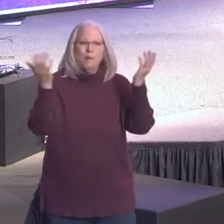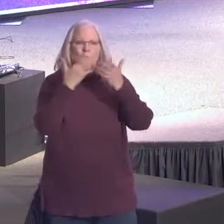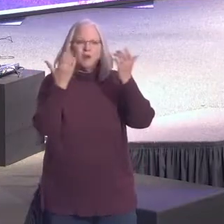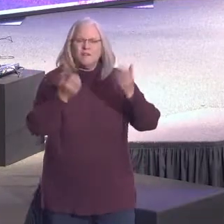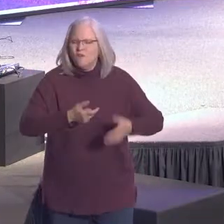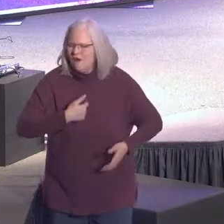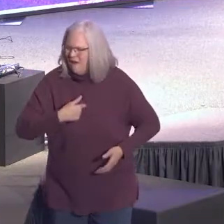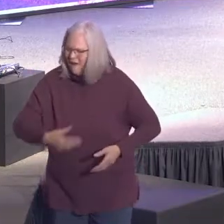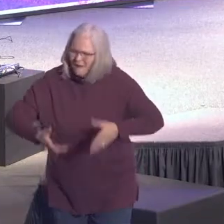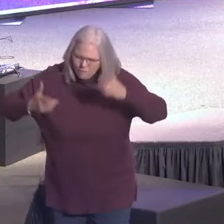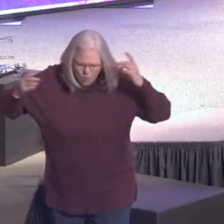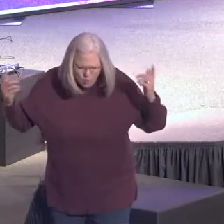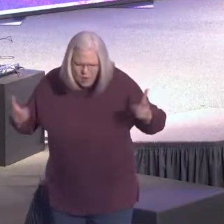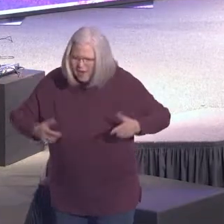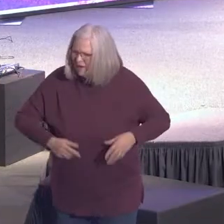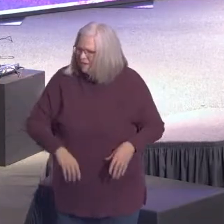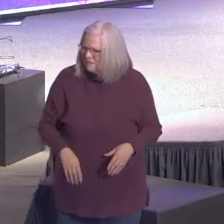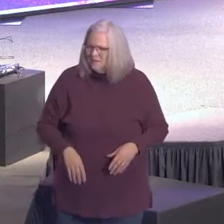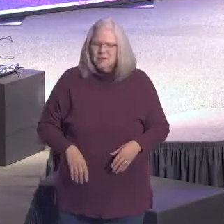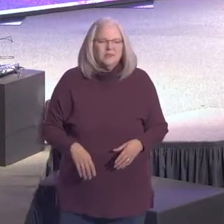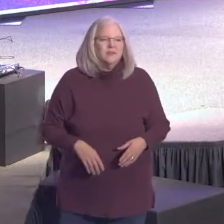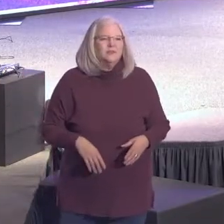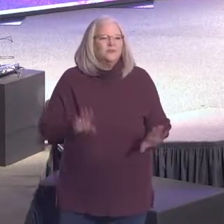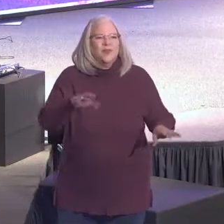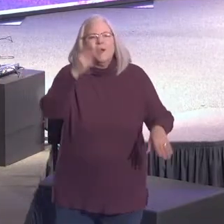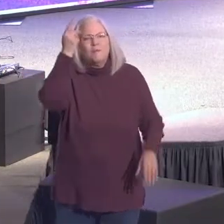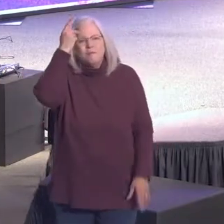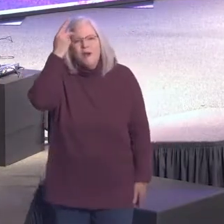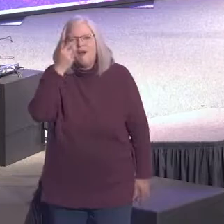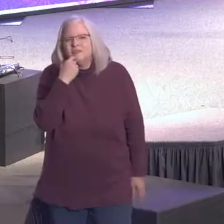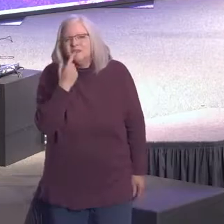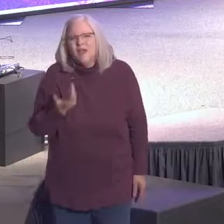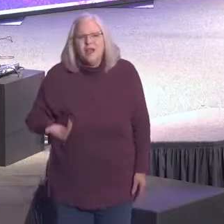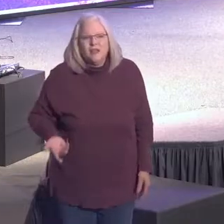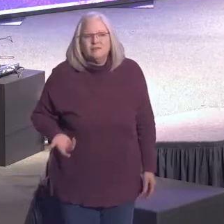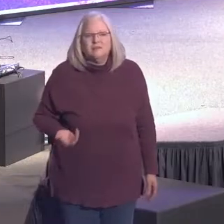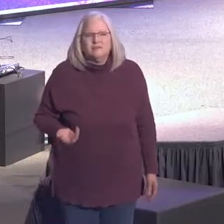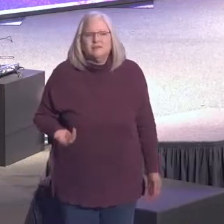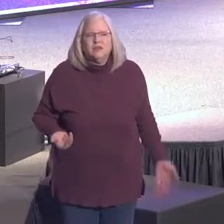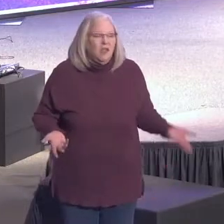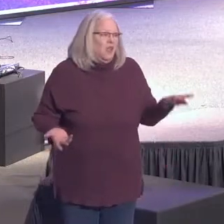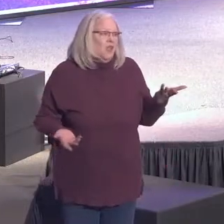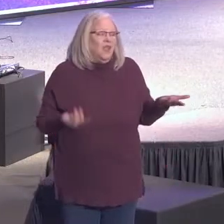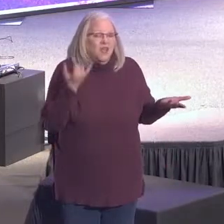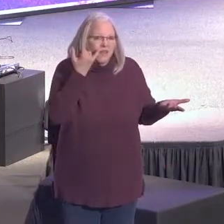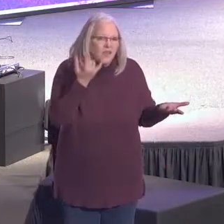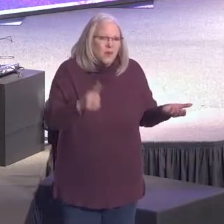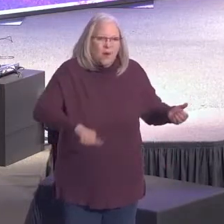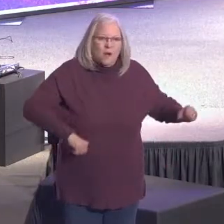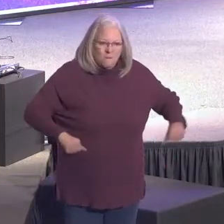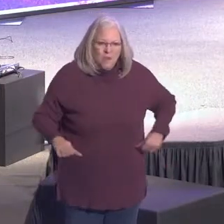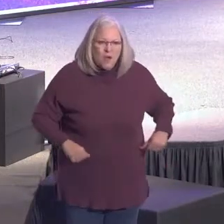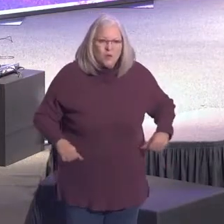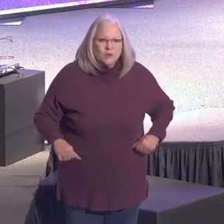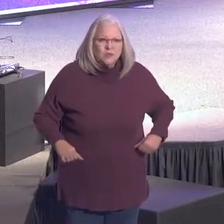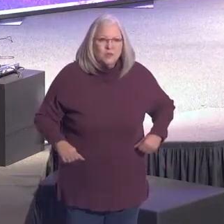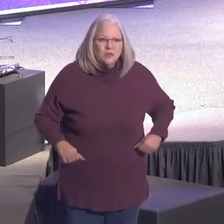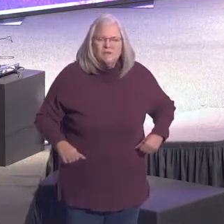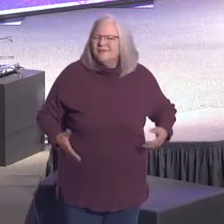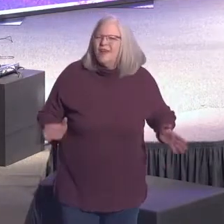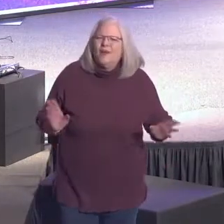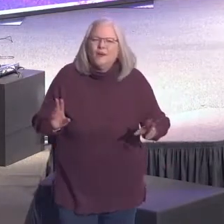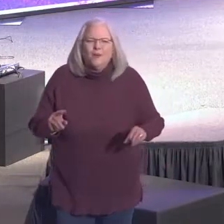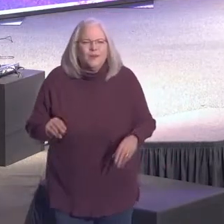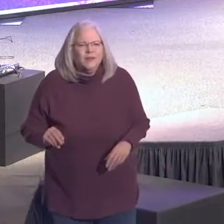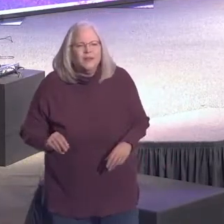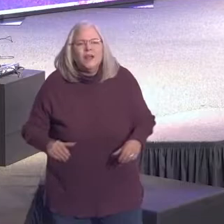And so that's what we did. Paul says, listen, if you're going to boast about anything, don't boast about you. Boast about what Jesus did for you